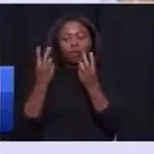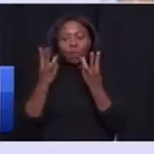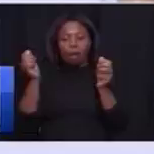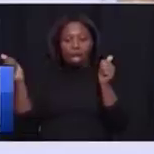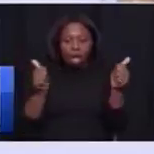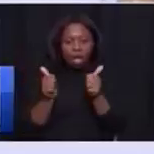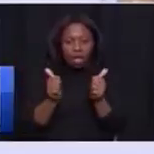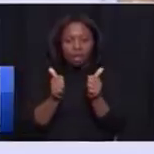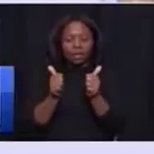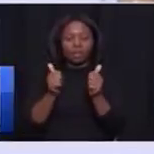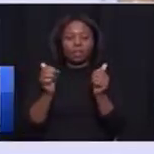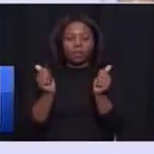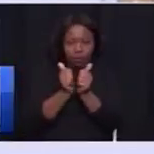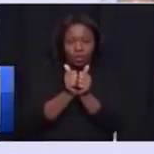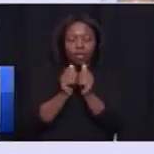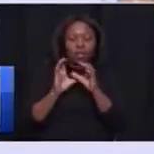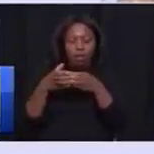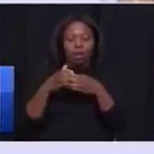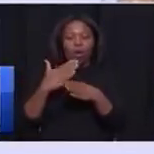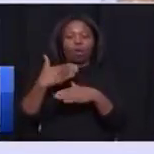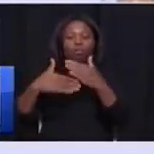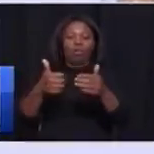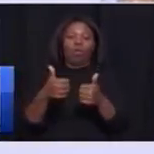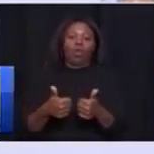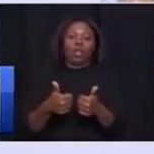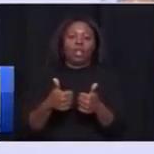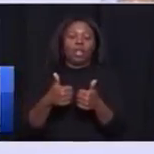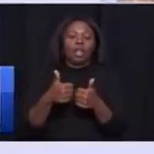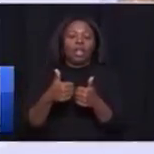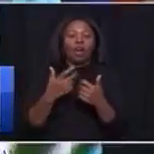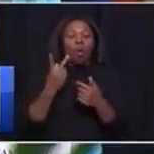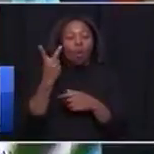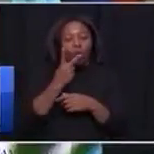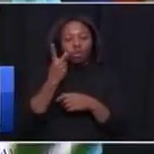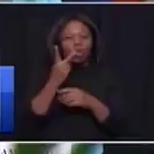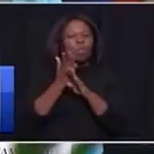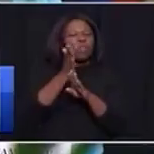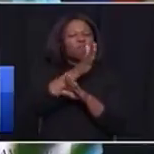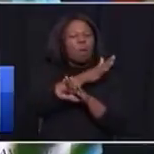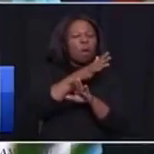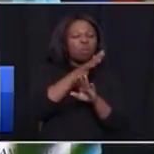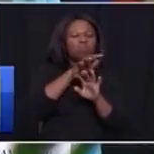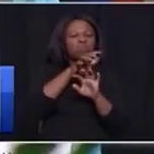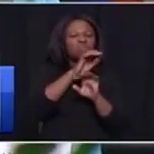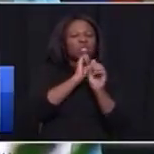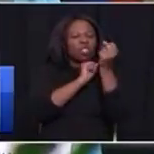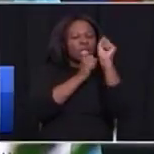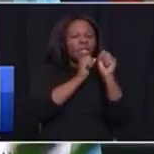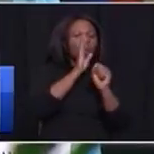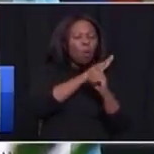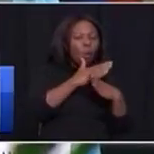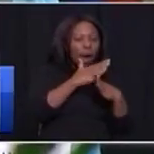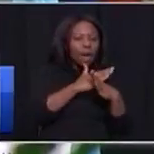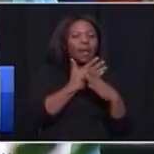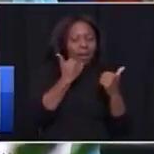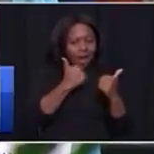revitalizing some of our deindustrialized regions such as Sidibeeng and the